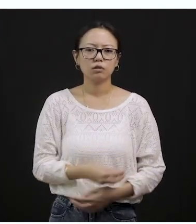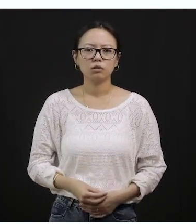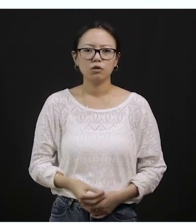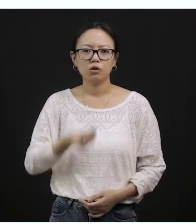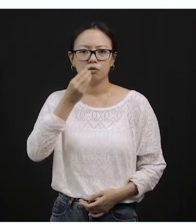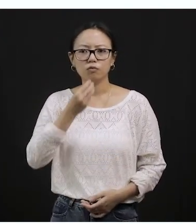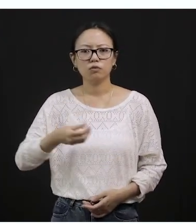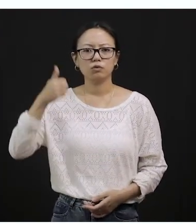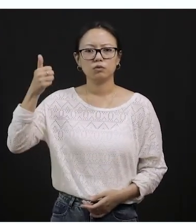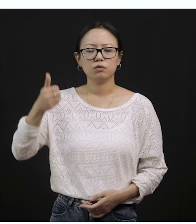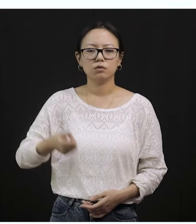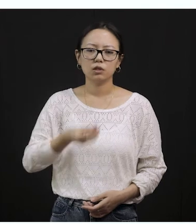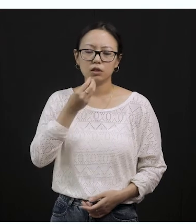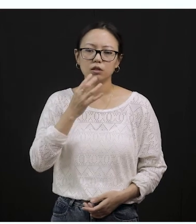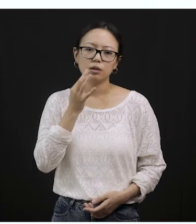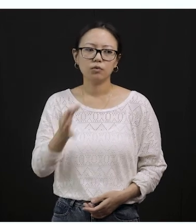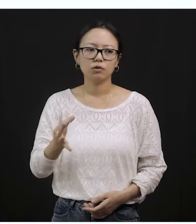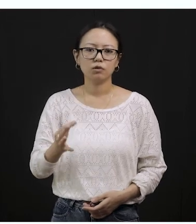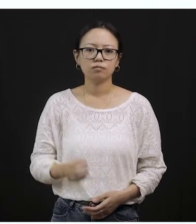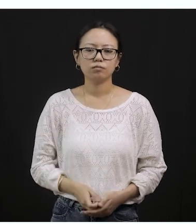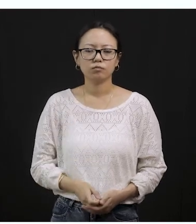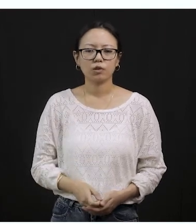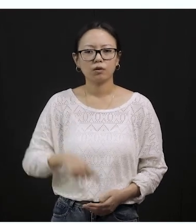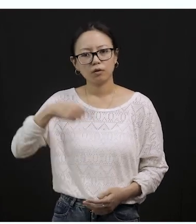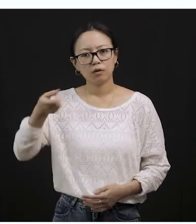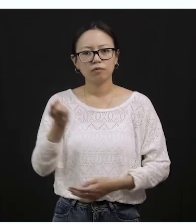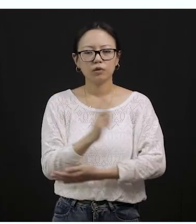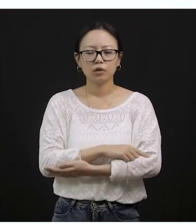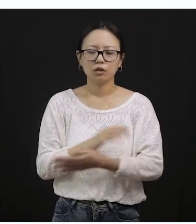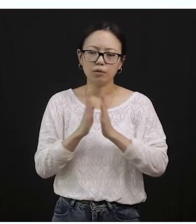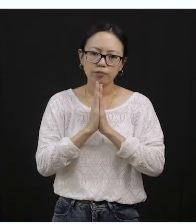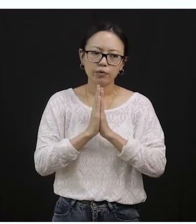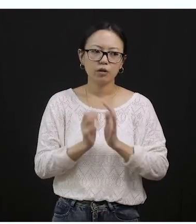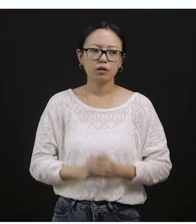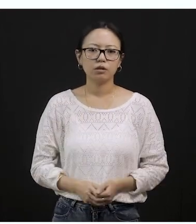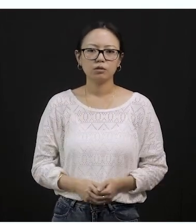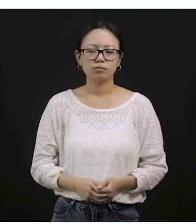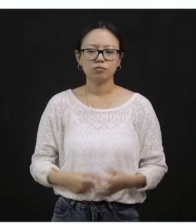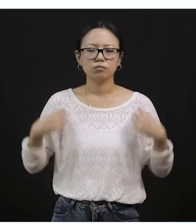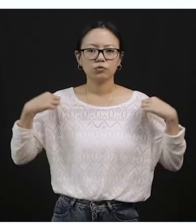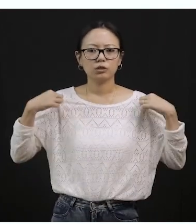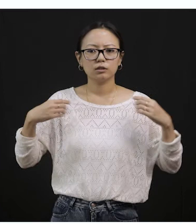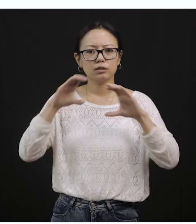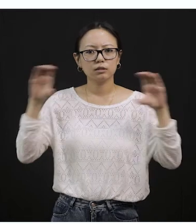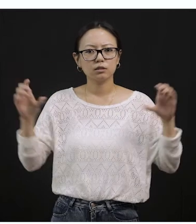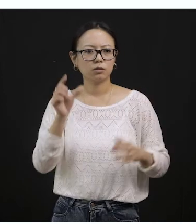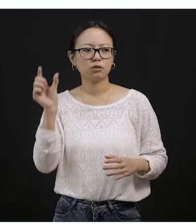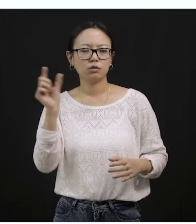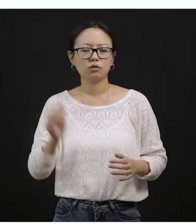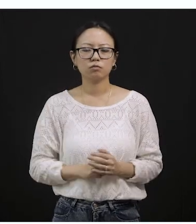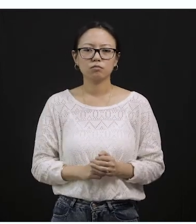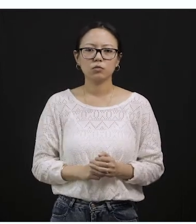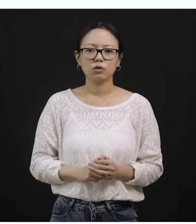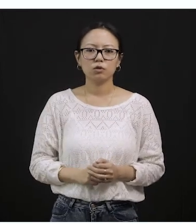eating healthy food, praying to God every day, wearing clean clothes, waking up early in